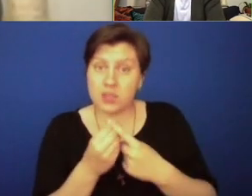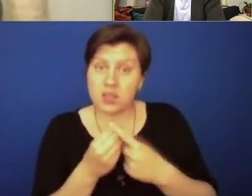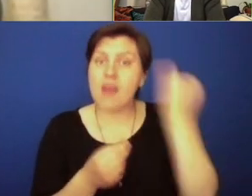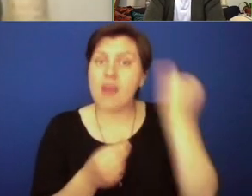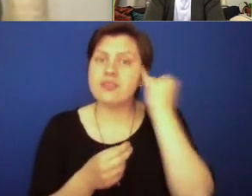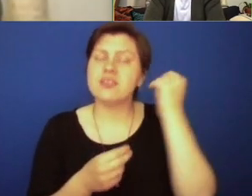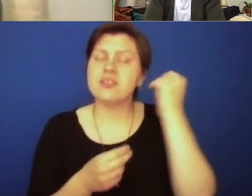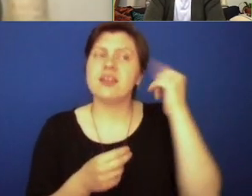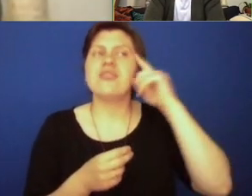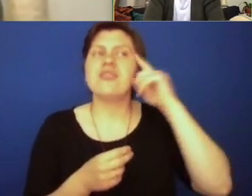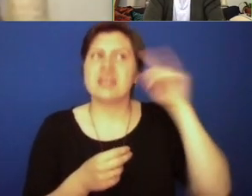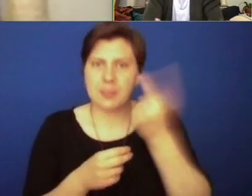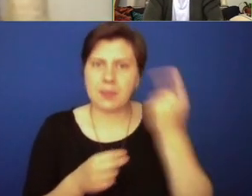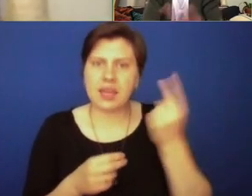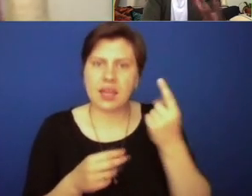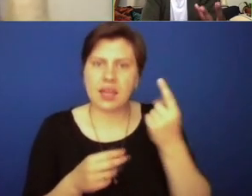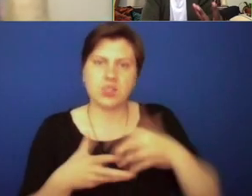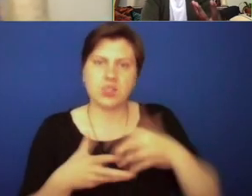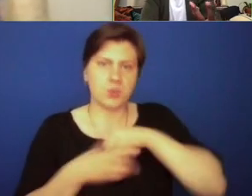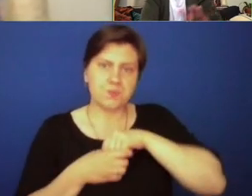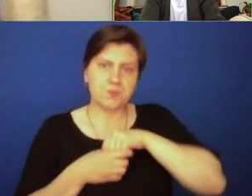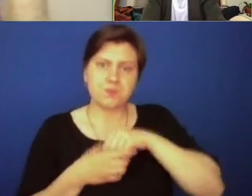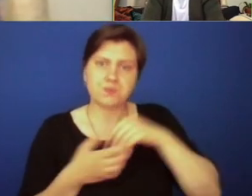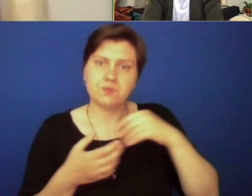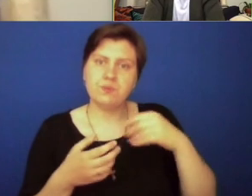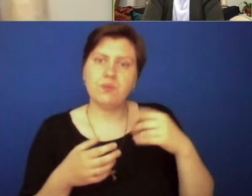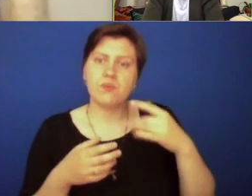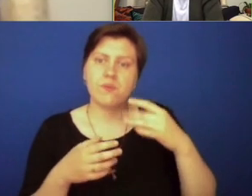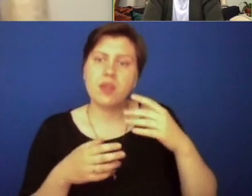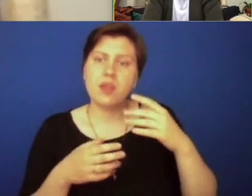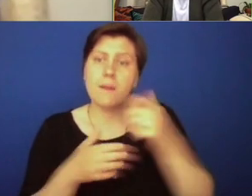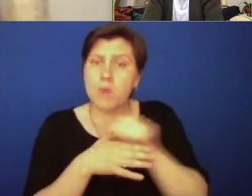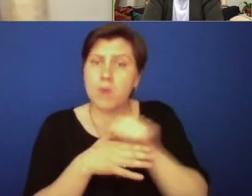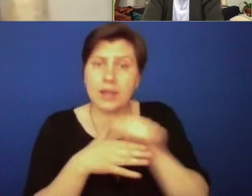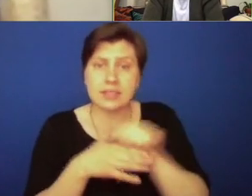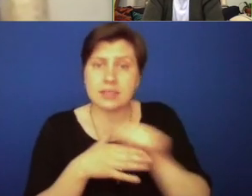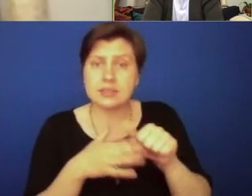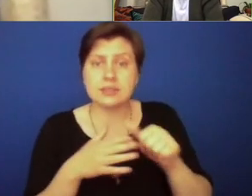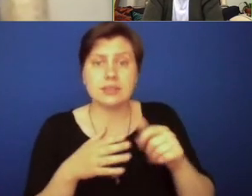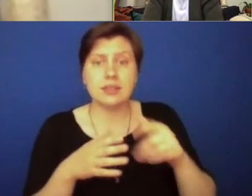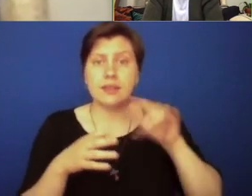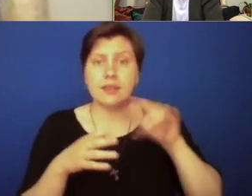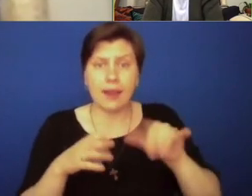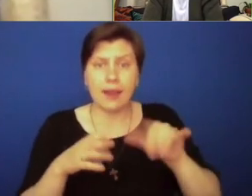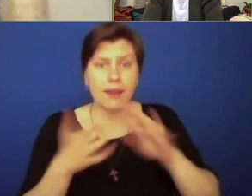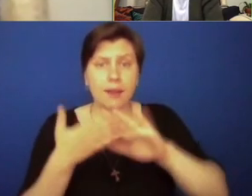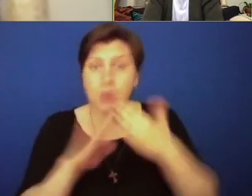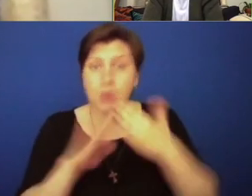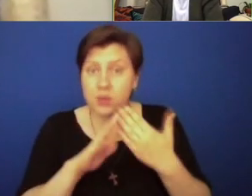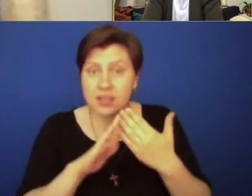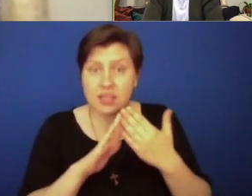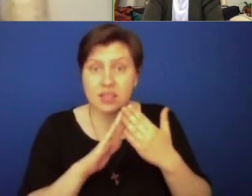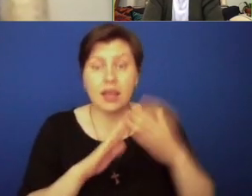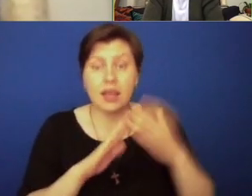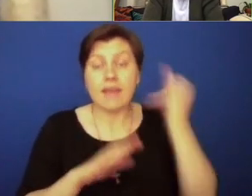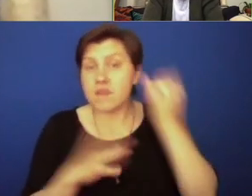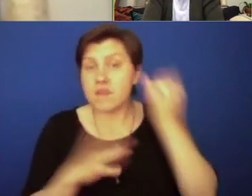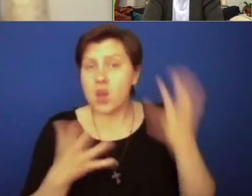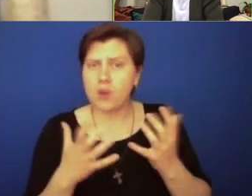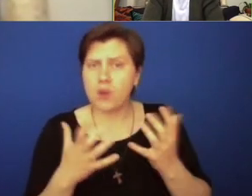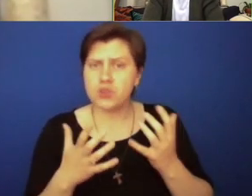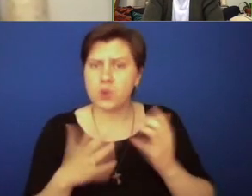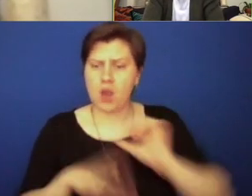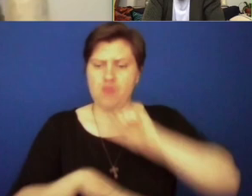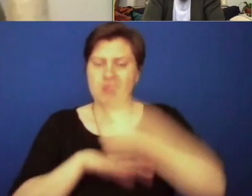with, as we've kind of talked about all tonight, is to practice brave community. If you really want to reorient your